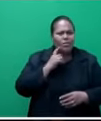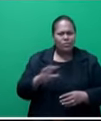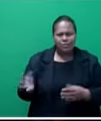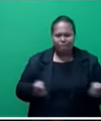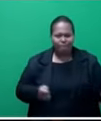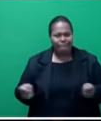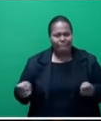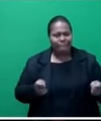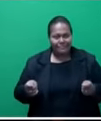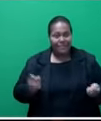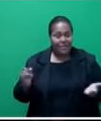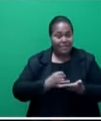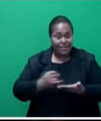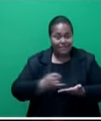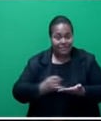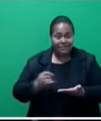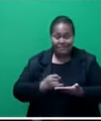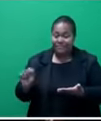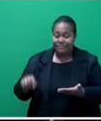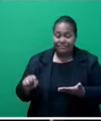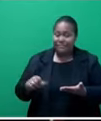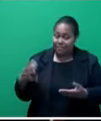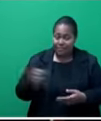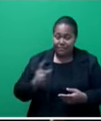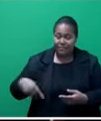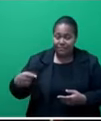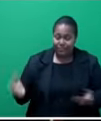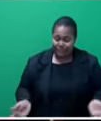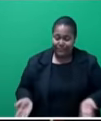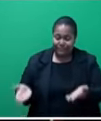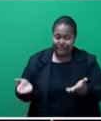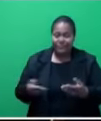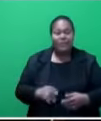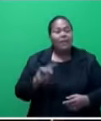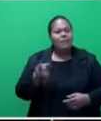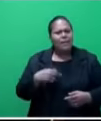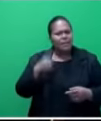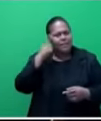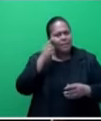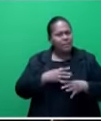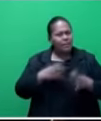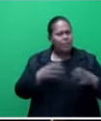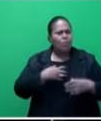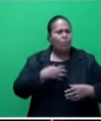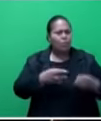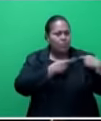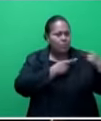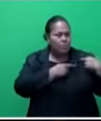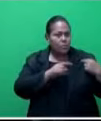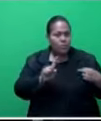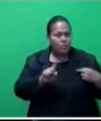that sector. And I think, you know, as I said, you know, they need to carry their own. But I think the bigger responsibility of